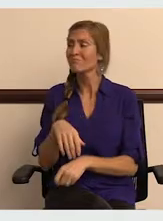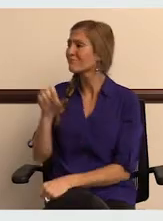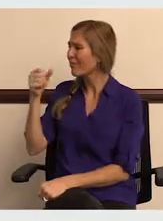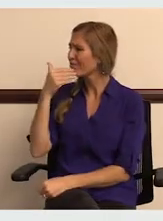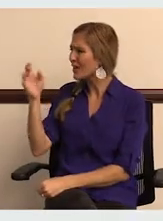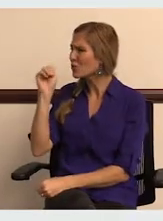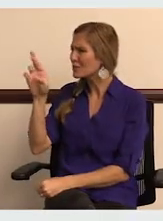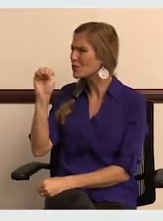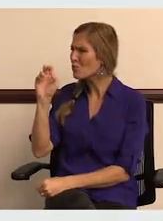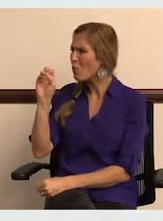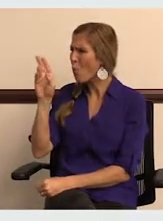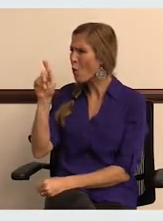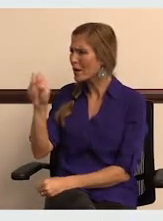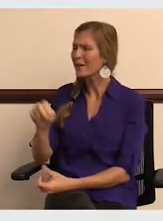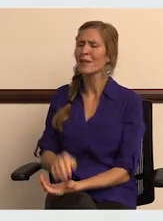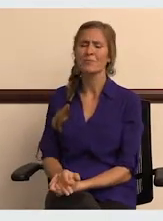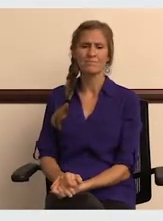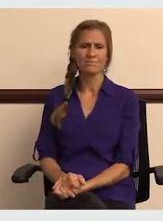does. All right. Thank you, Mr. Morton.